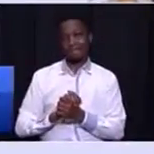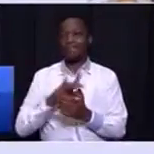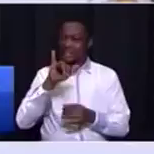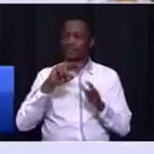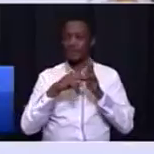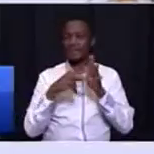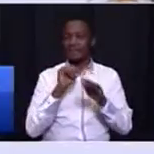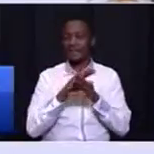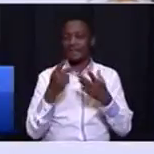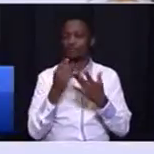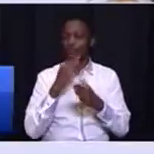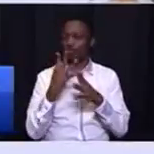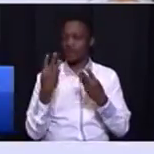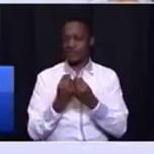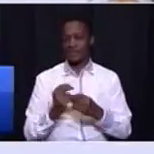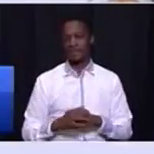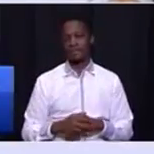plan is going to deal with.